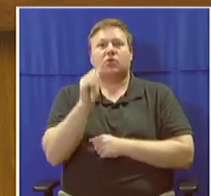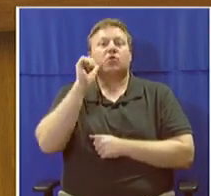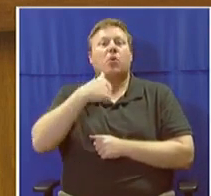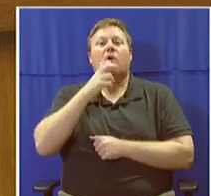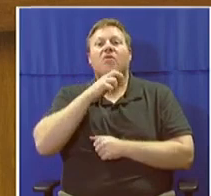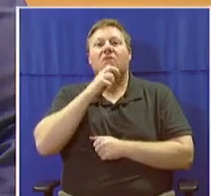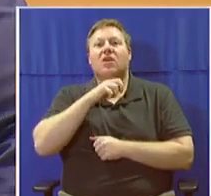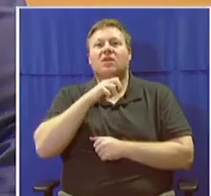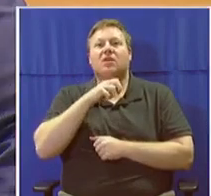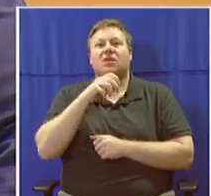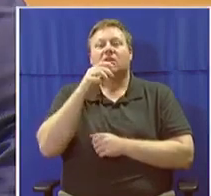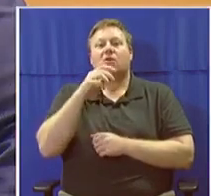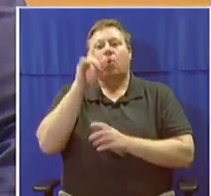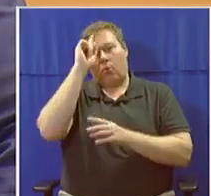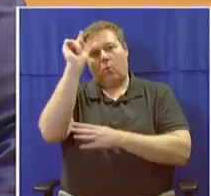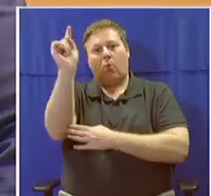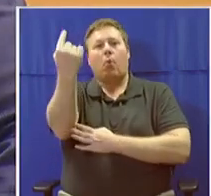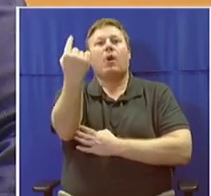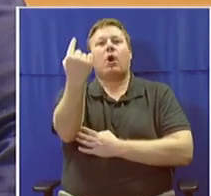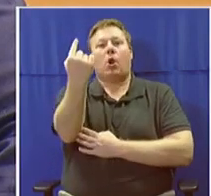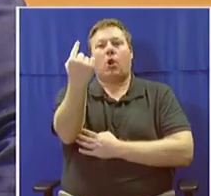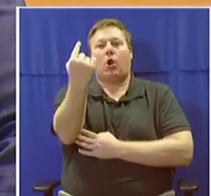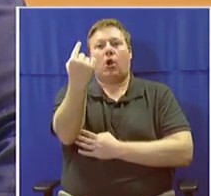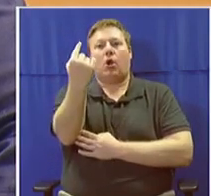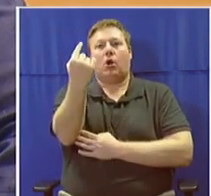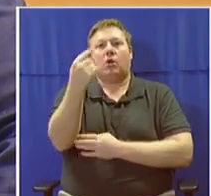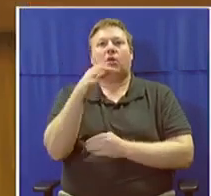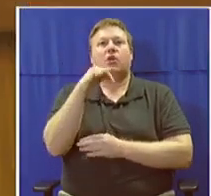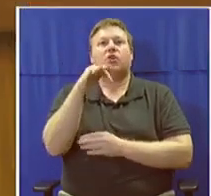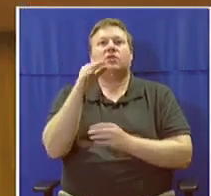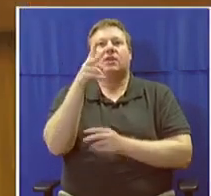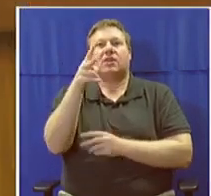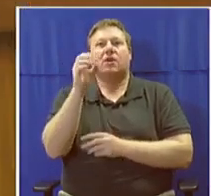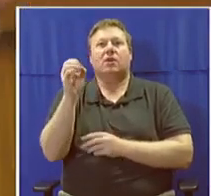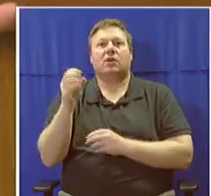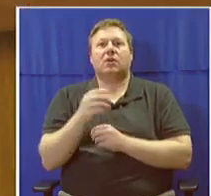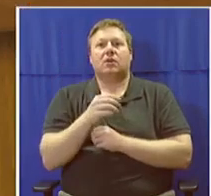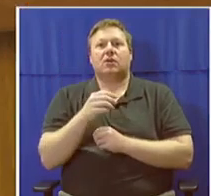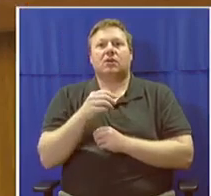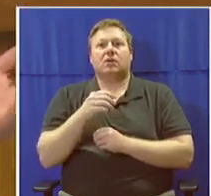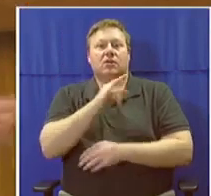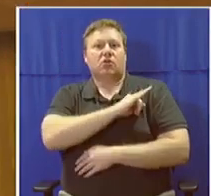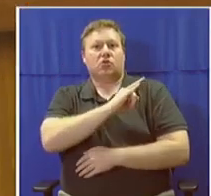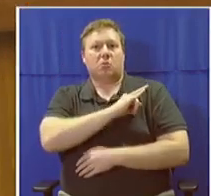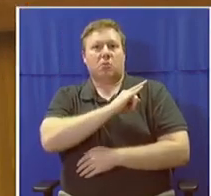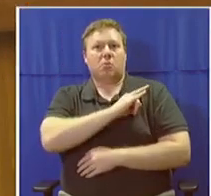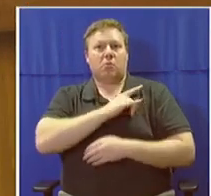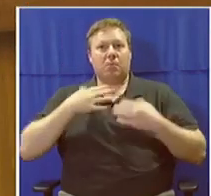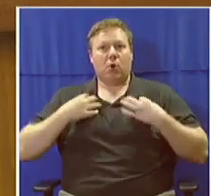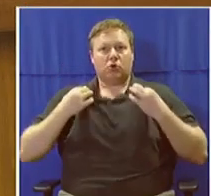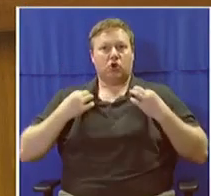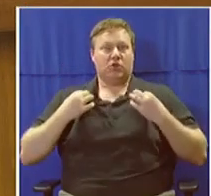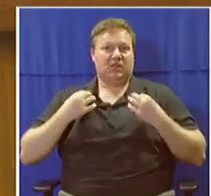at 1300 hours, 1 p.m., to either wear the Springbok jersey if they have one,